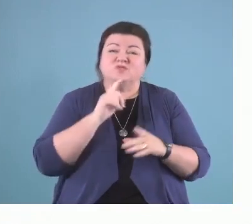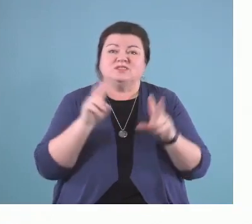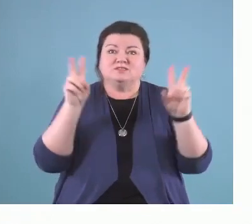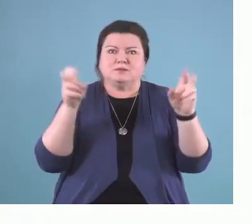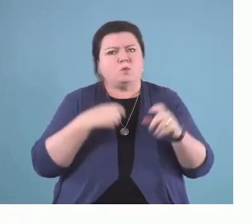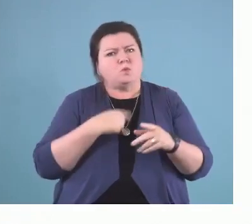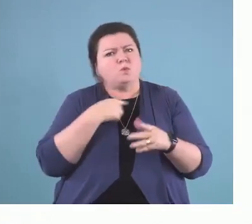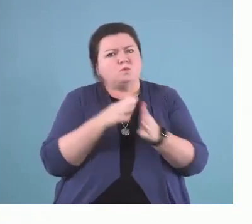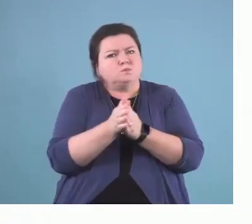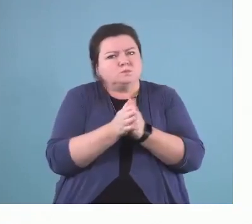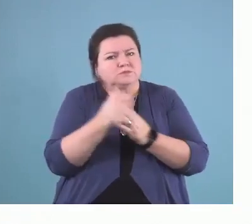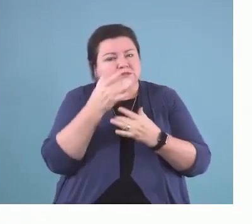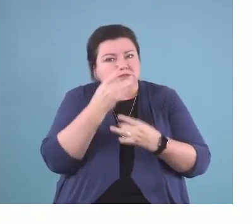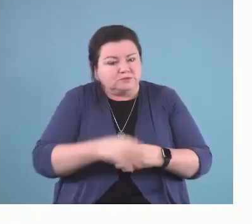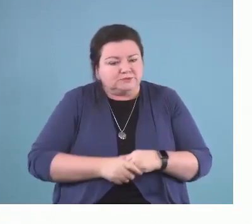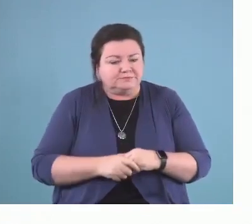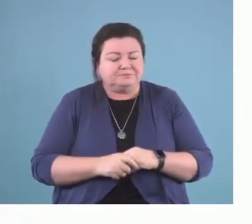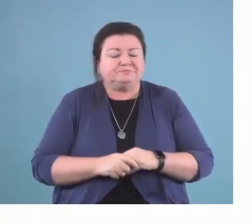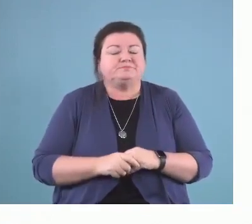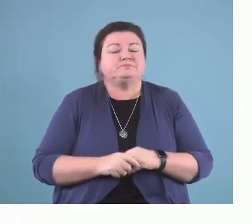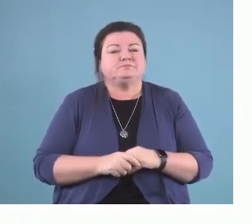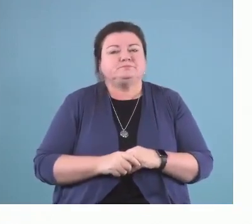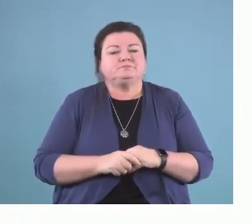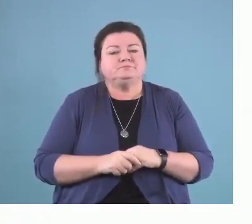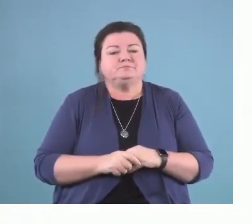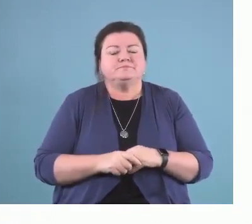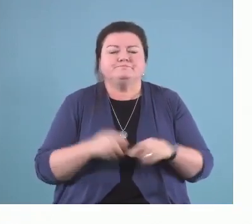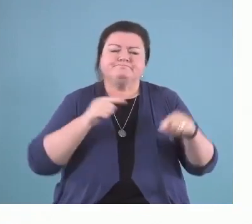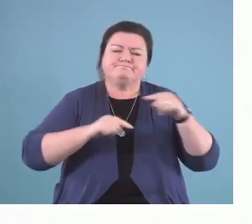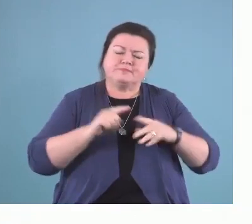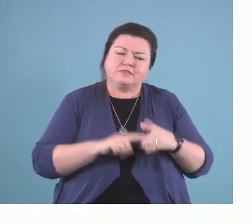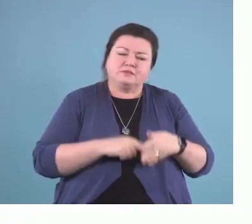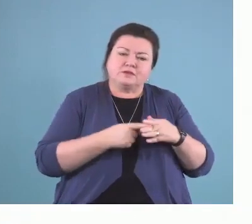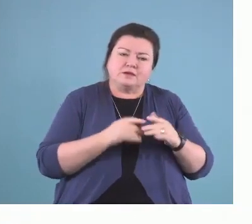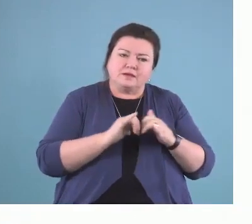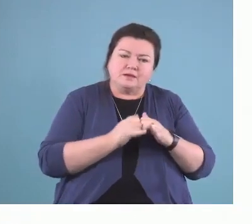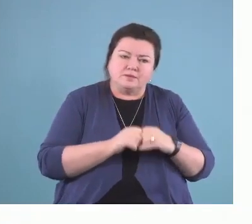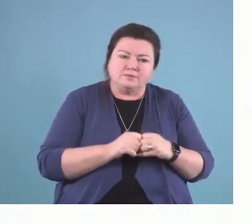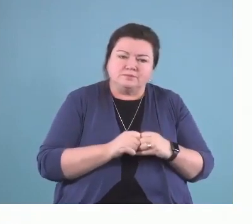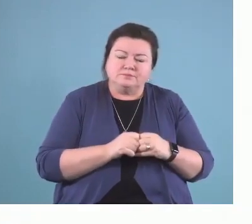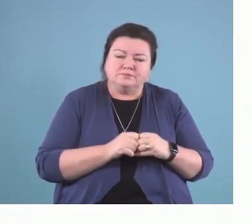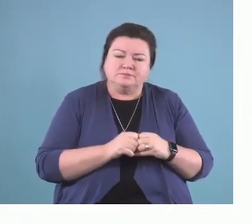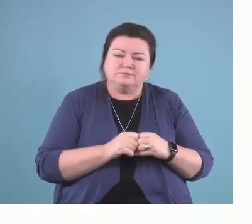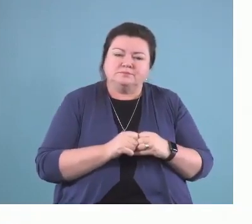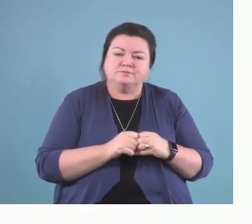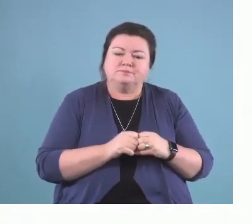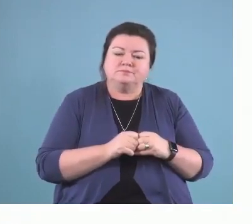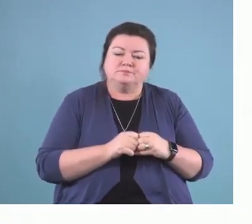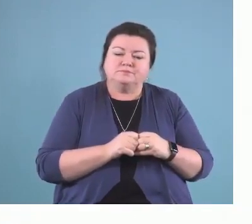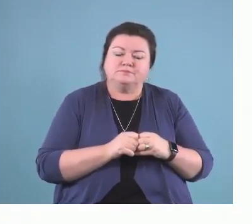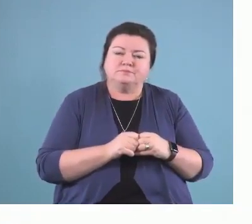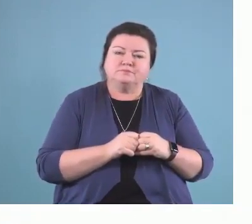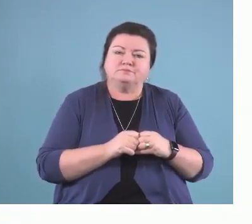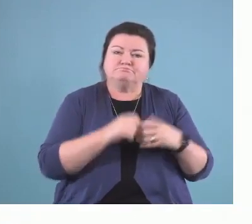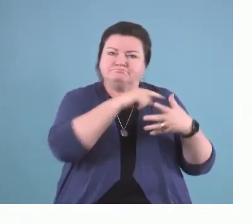And what I would like to start by saying to you is that the things that I'm going to be presenting to you today